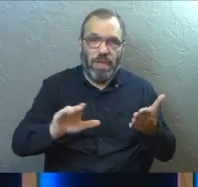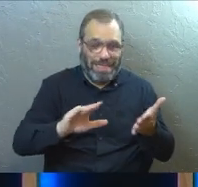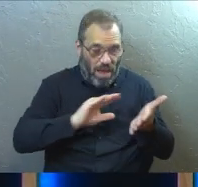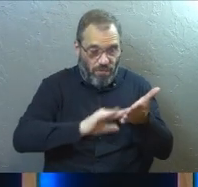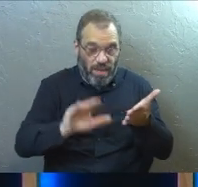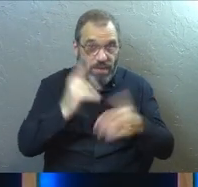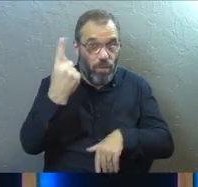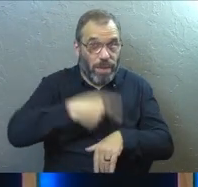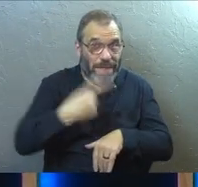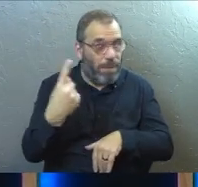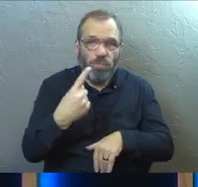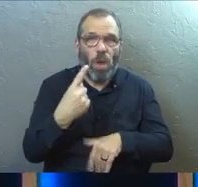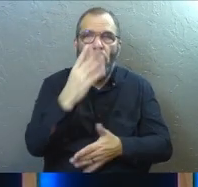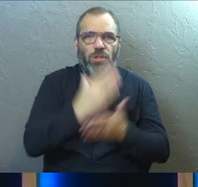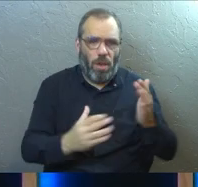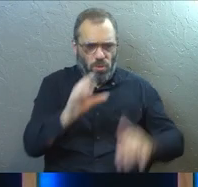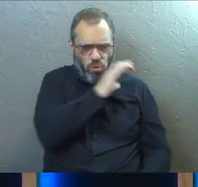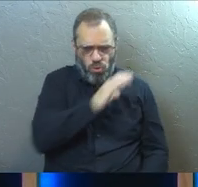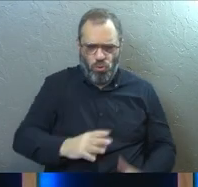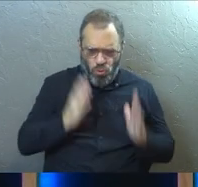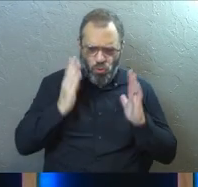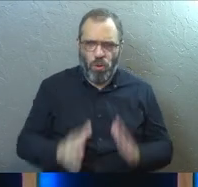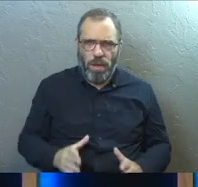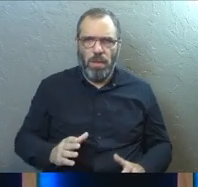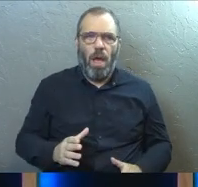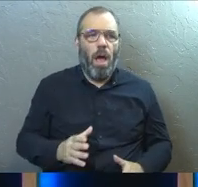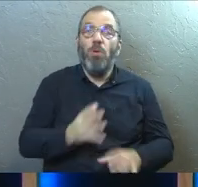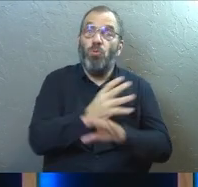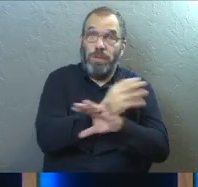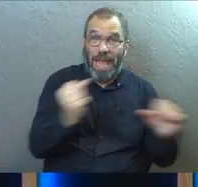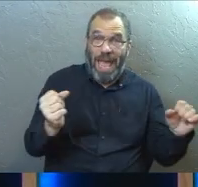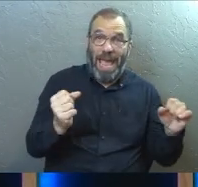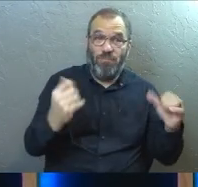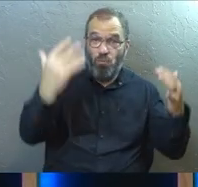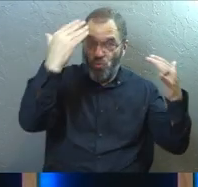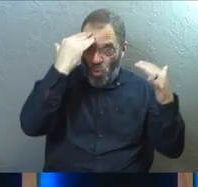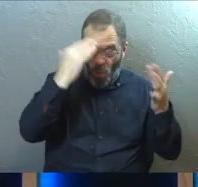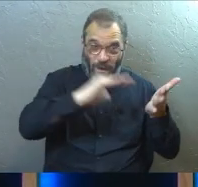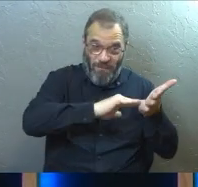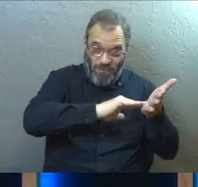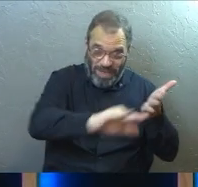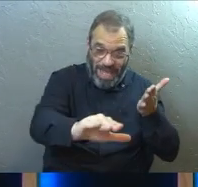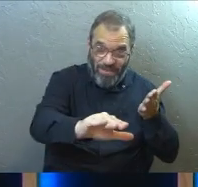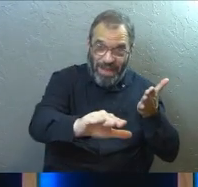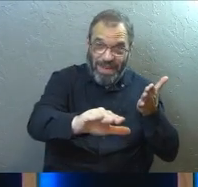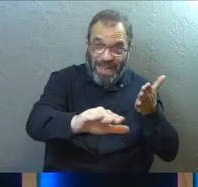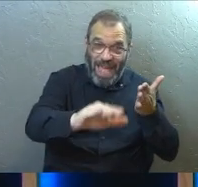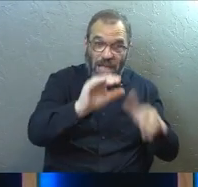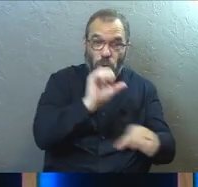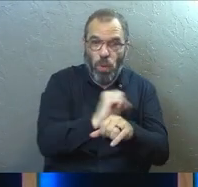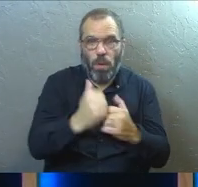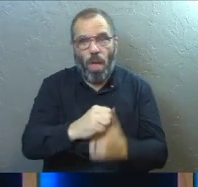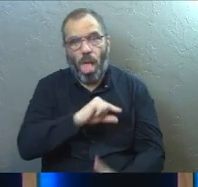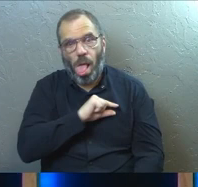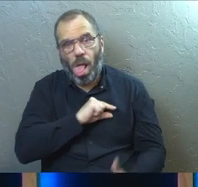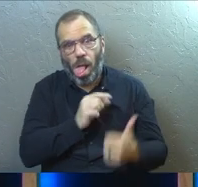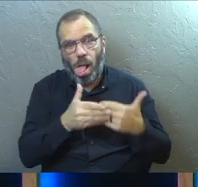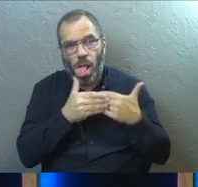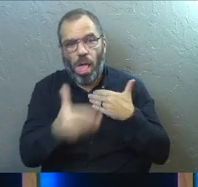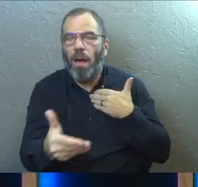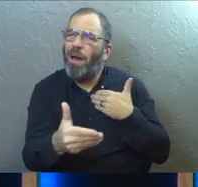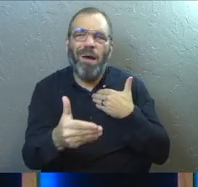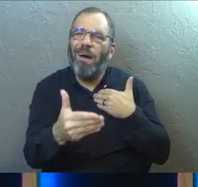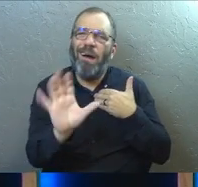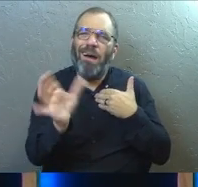didn't just forgive you once. Some of you Christians in the room, you got saved and you know you were forgiven then and then you deal with guilt for the rest of your